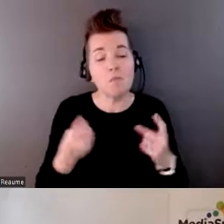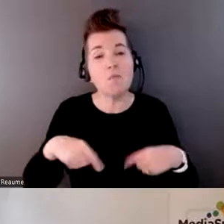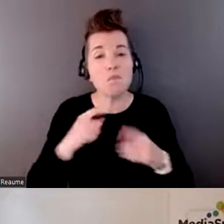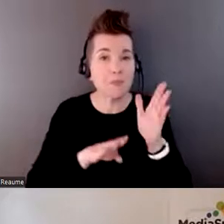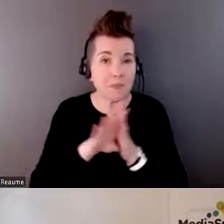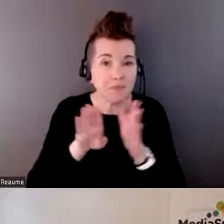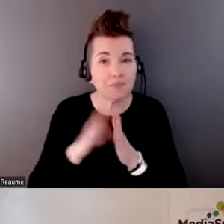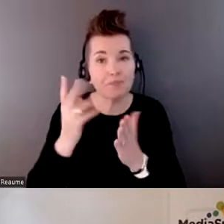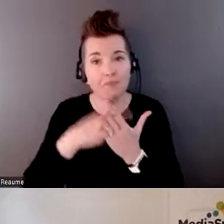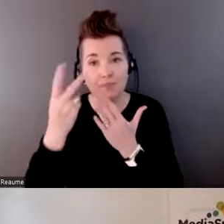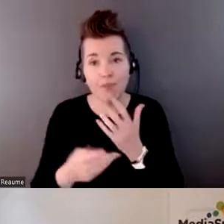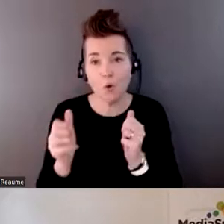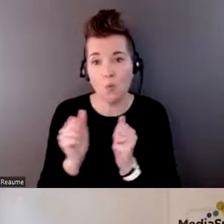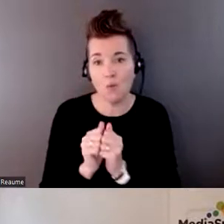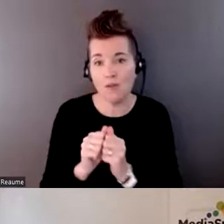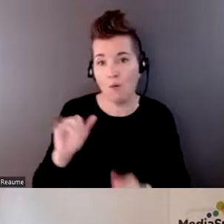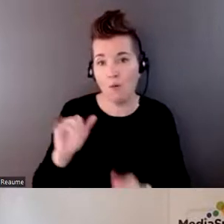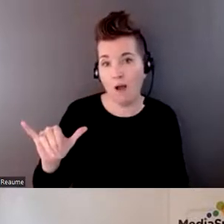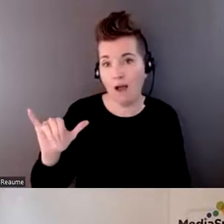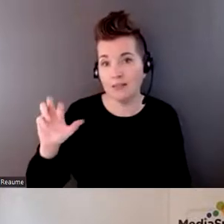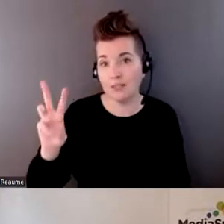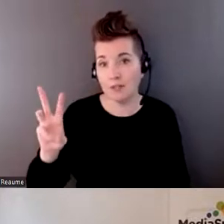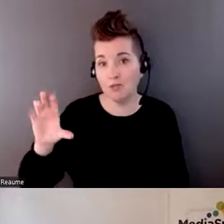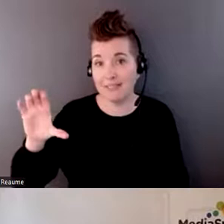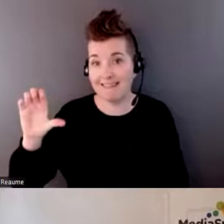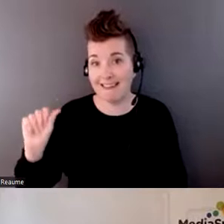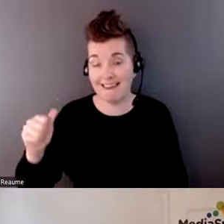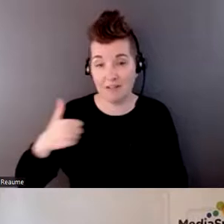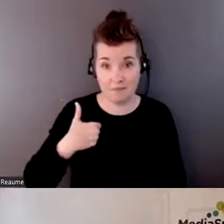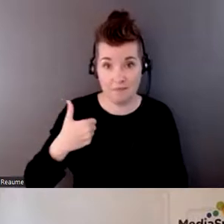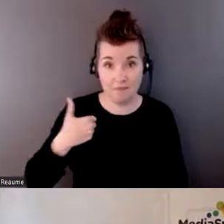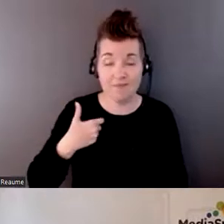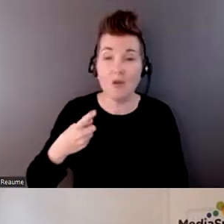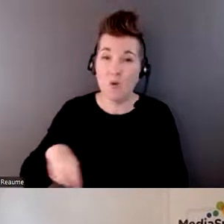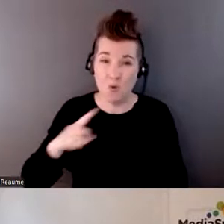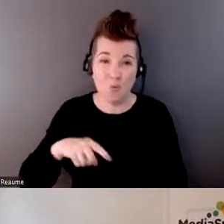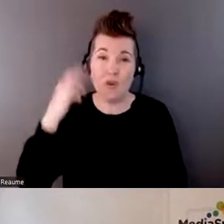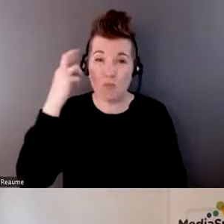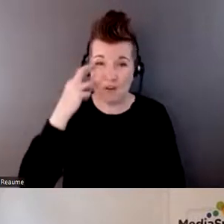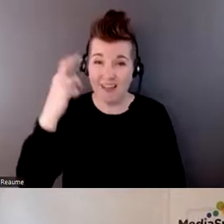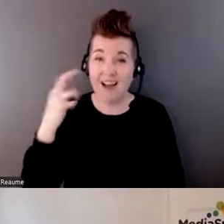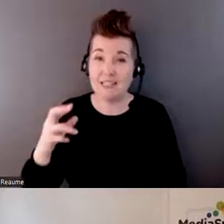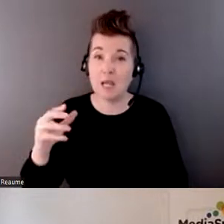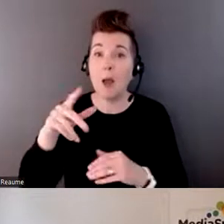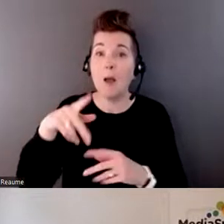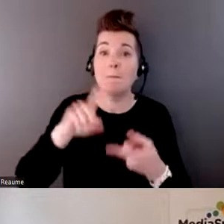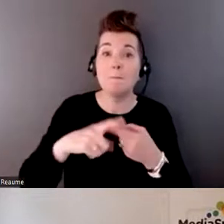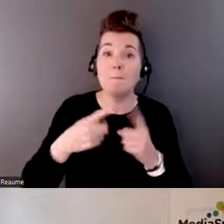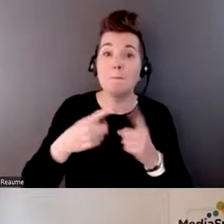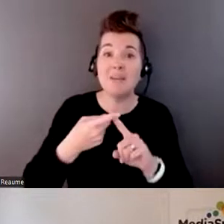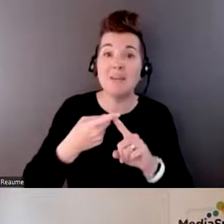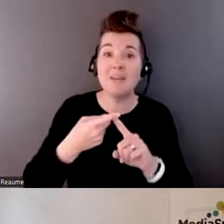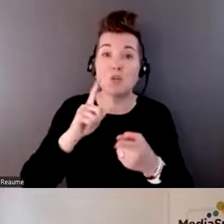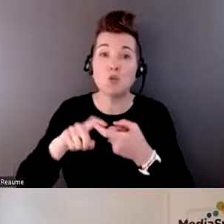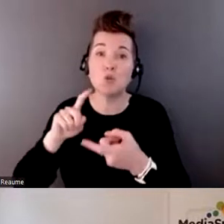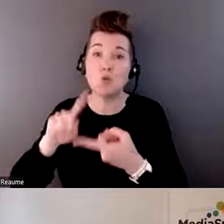in partnership with YWCA Canada, we also certainly learned that the peer-to-peer approach was a great success.